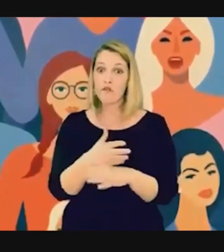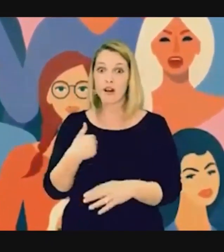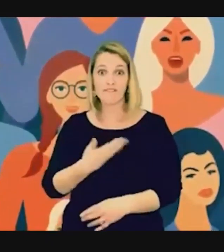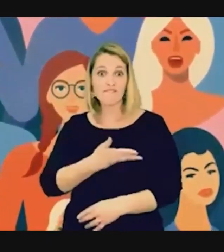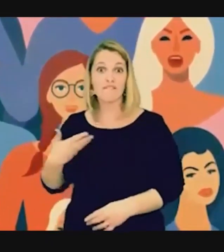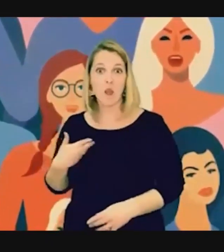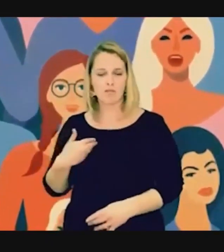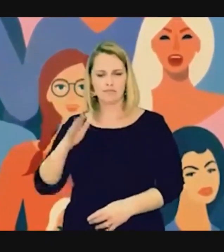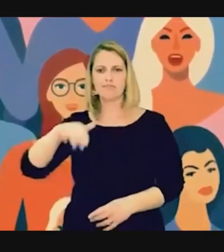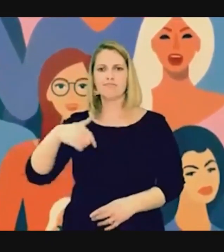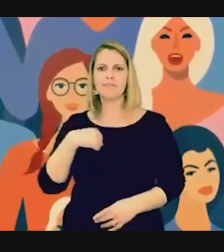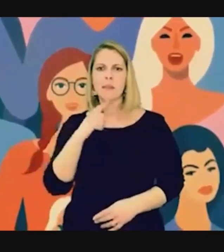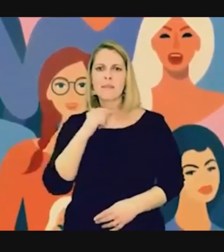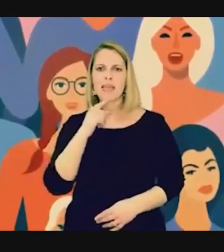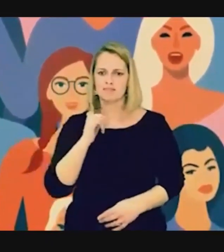yes